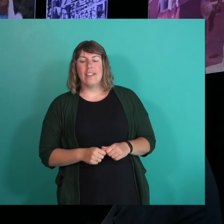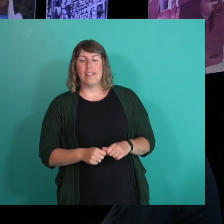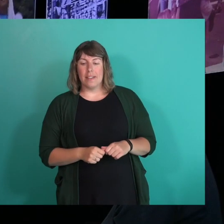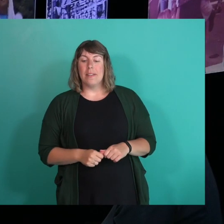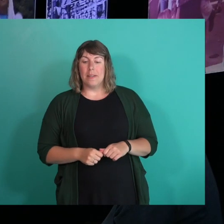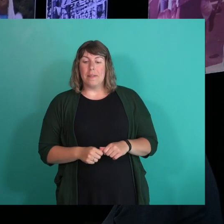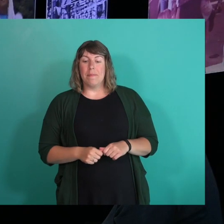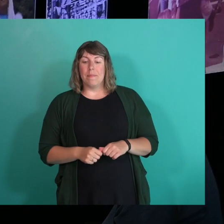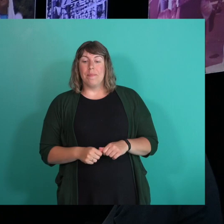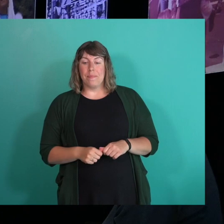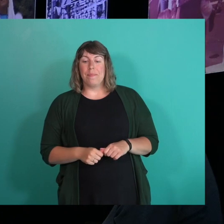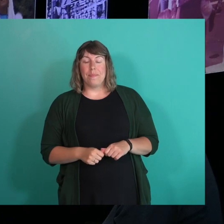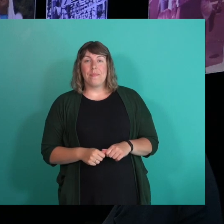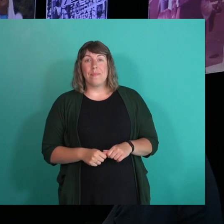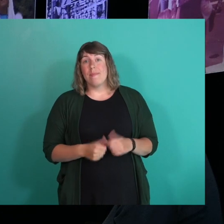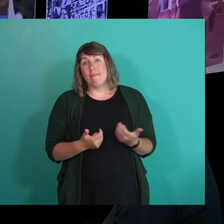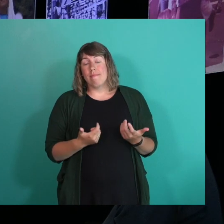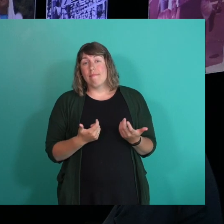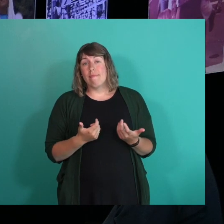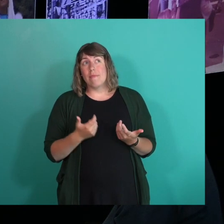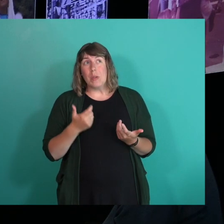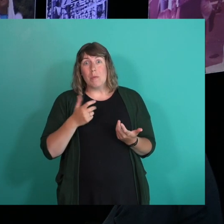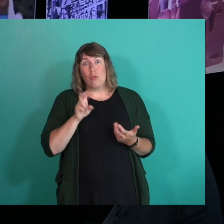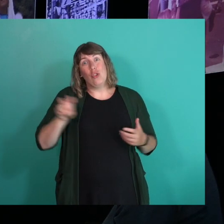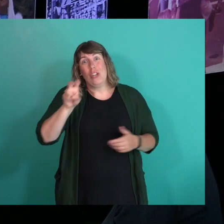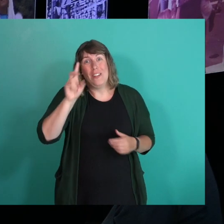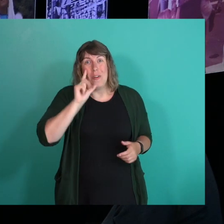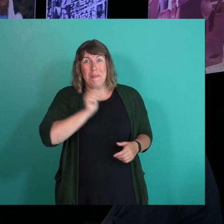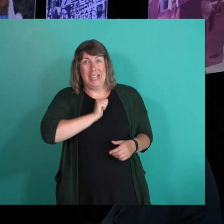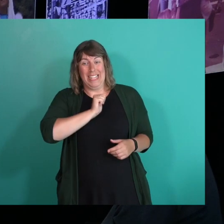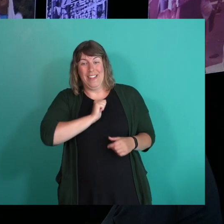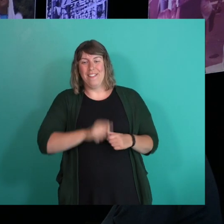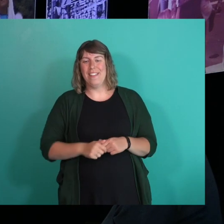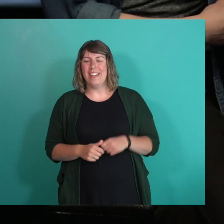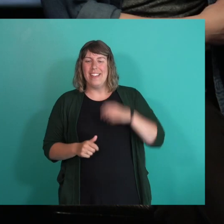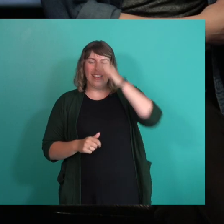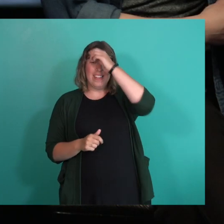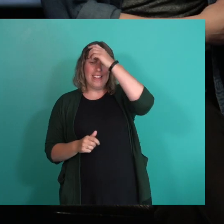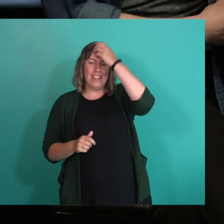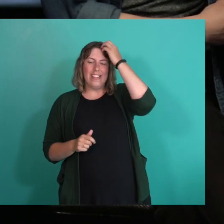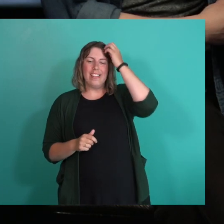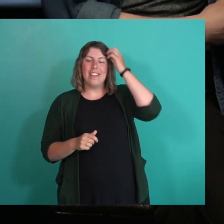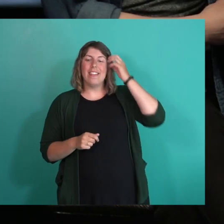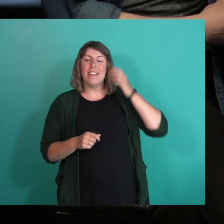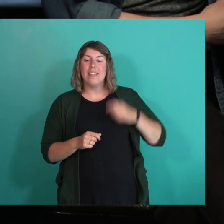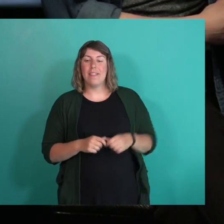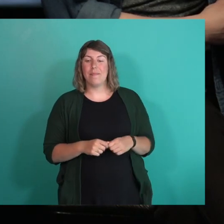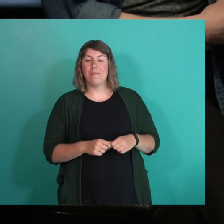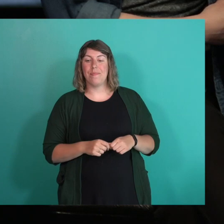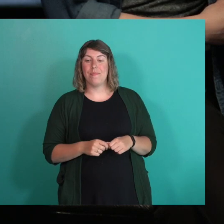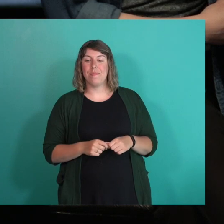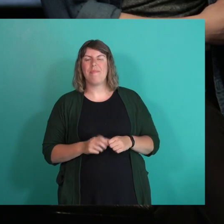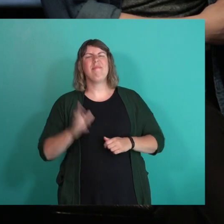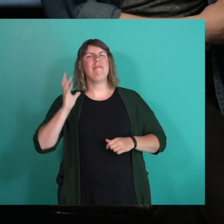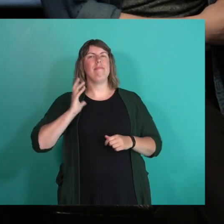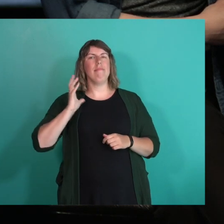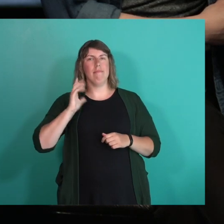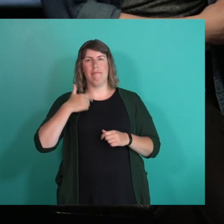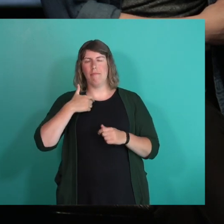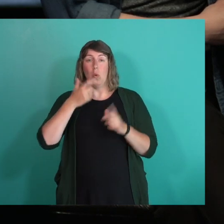so yeah, so it's, it's been a journey. Um, I was very conscious of the fact that when I was phoning Handy Dart